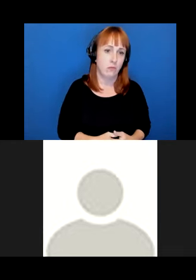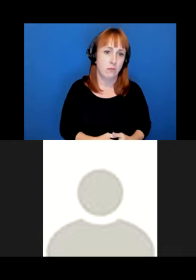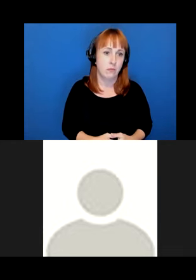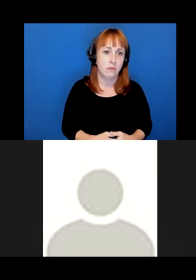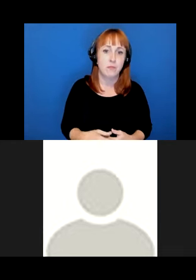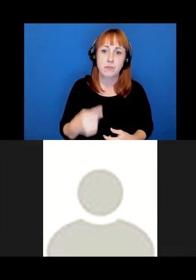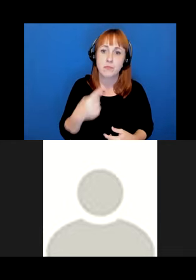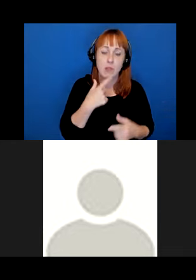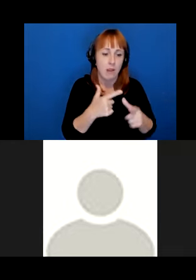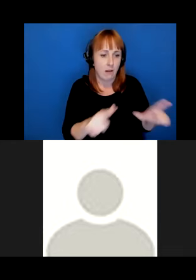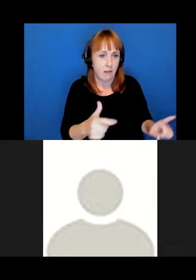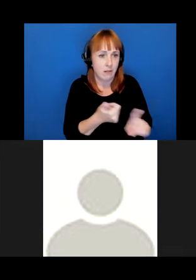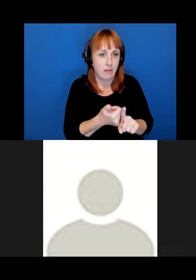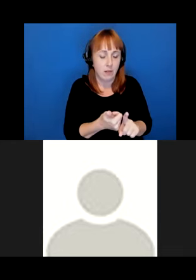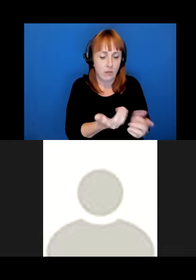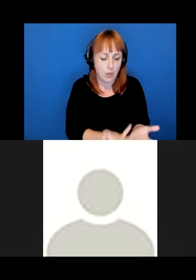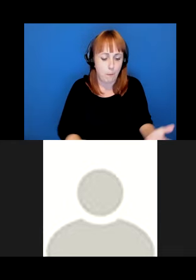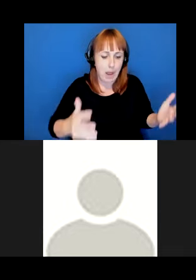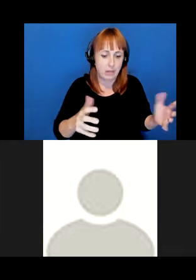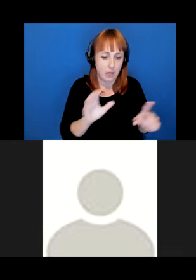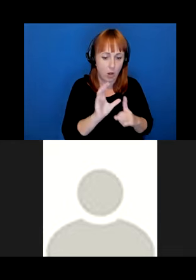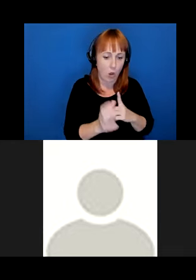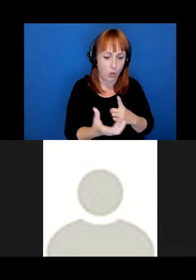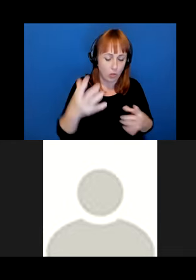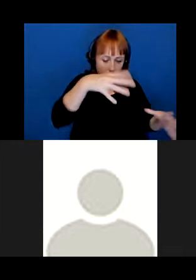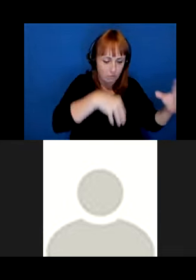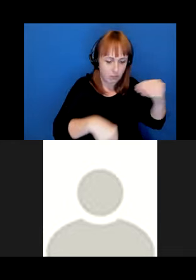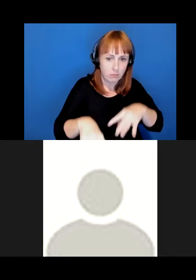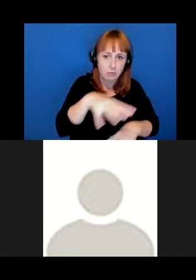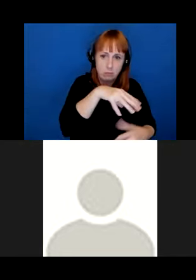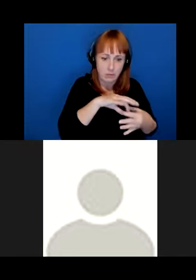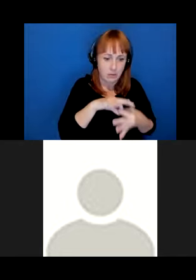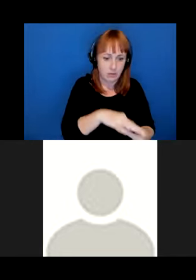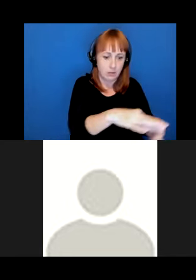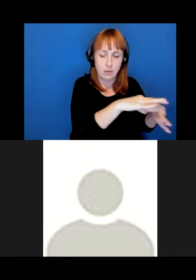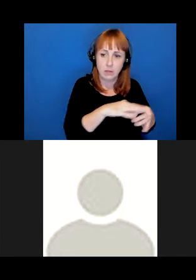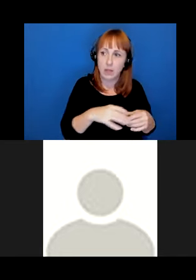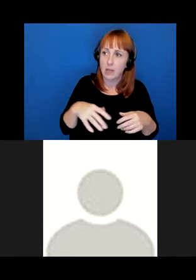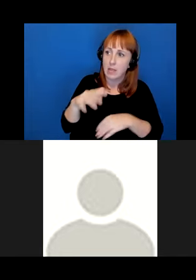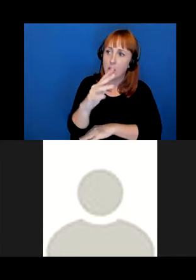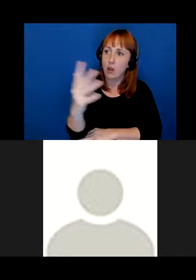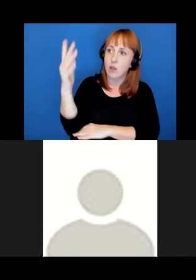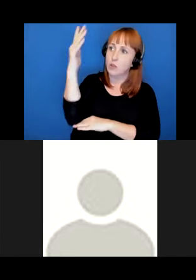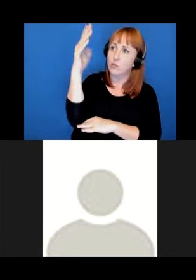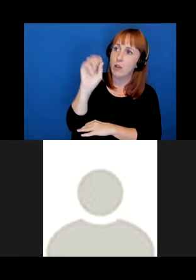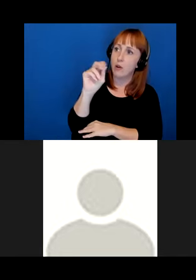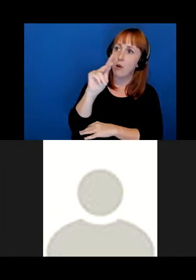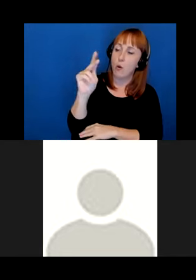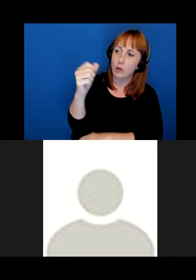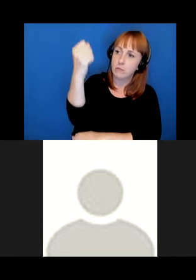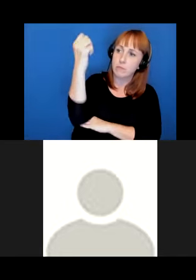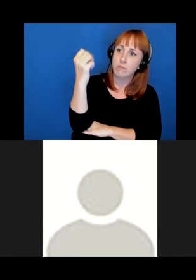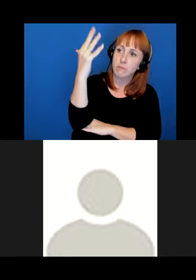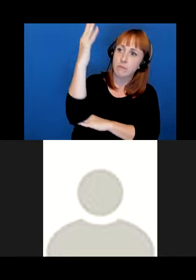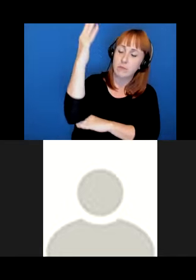Language is a basket that holds all of our culture in order to describe why this oak tree sitting on a hilltop is so critical to my afterlife.